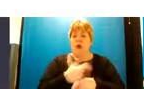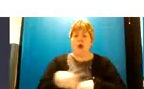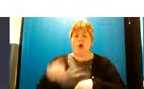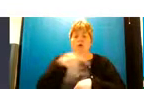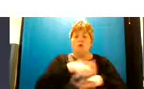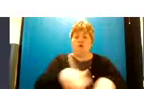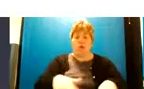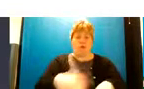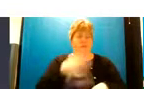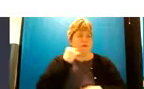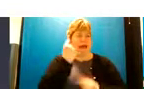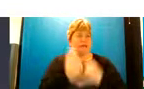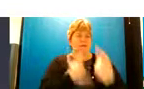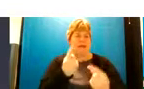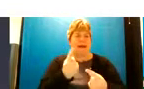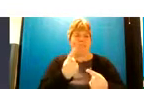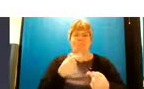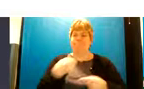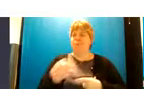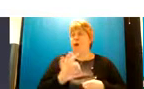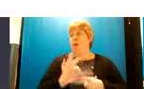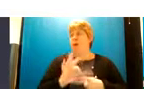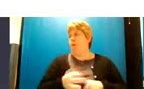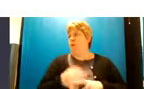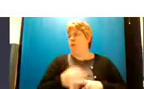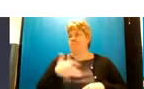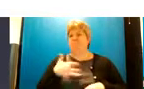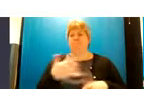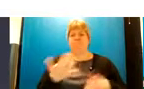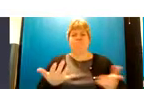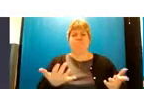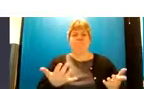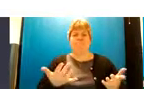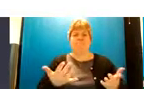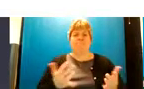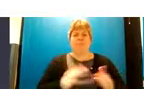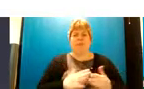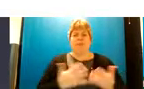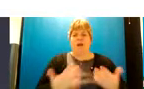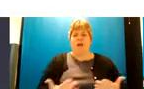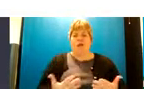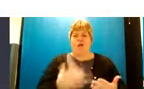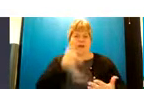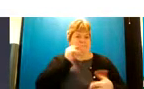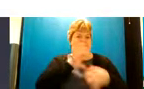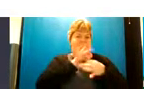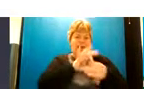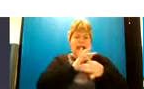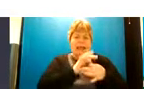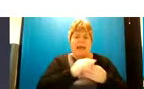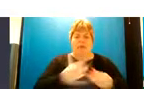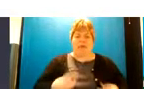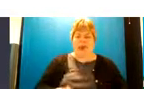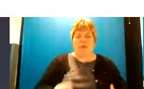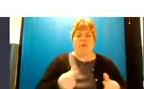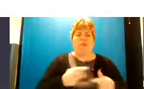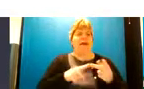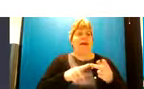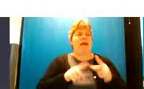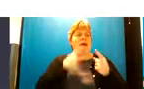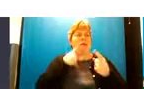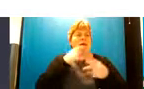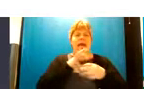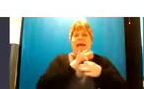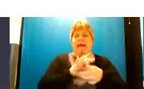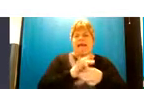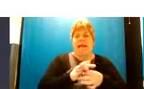themselves at a point where they um are not currently and get able to engage in therapy they're not able to engage in